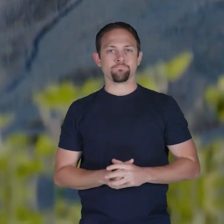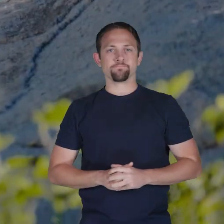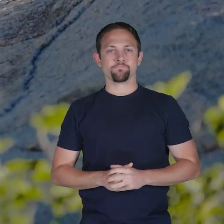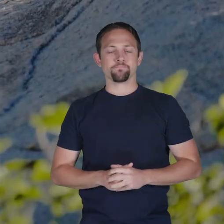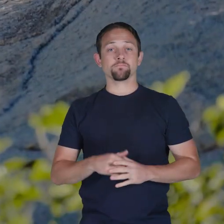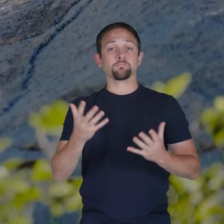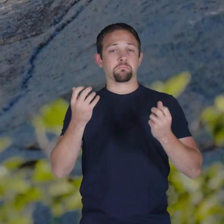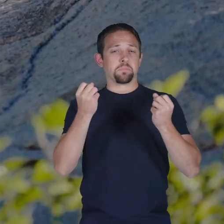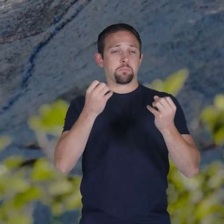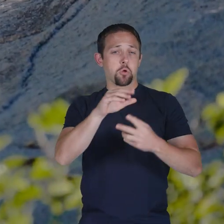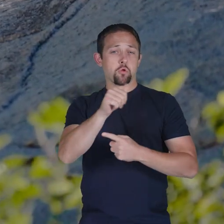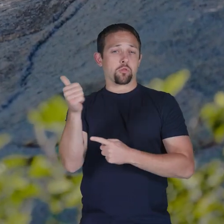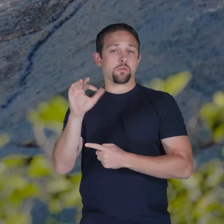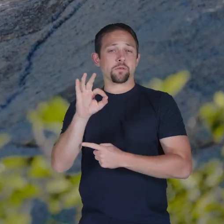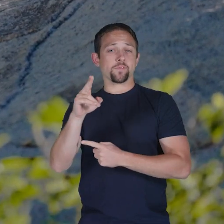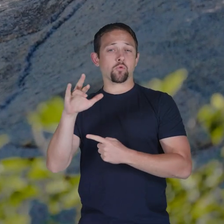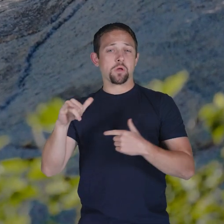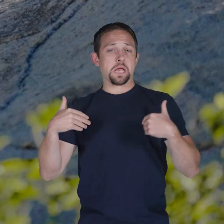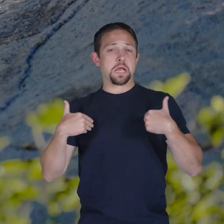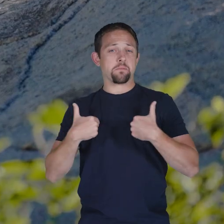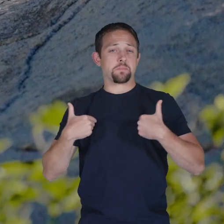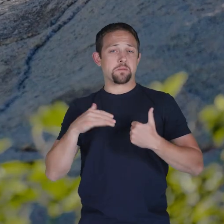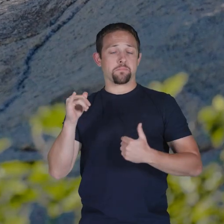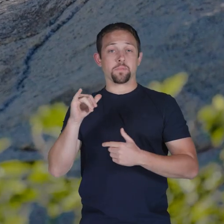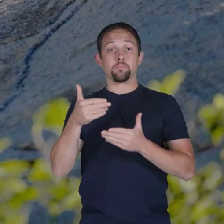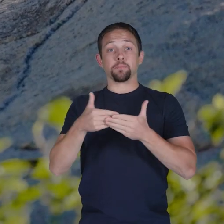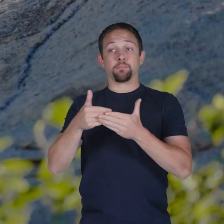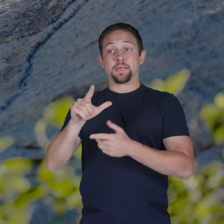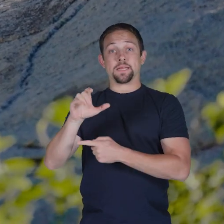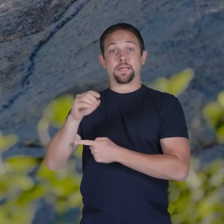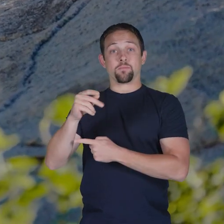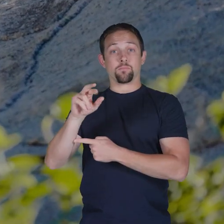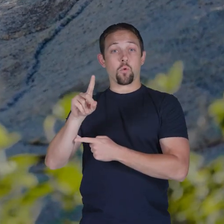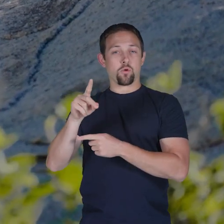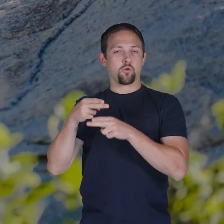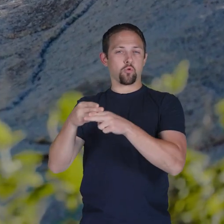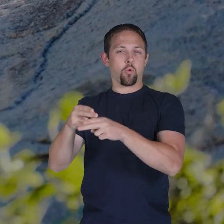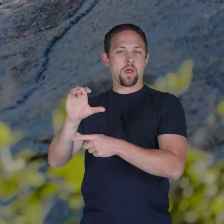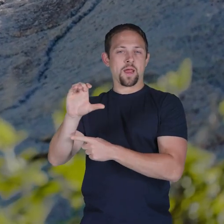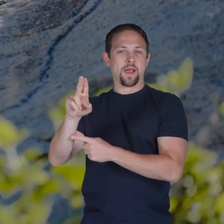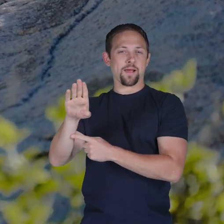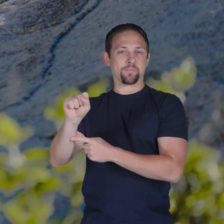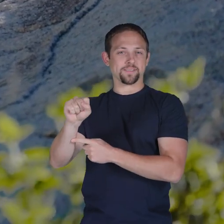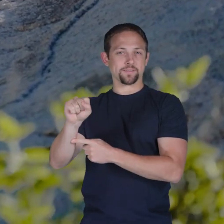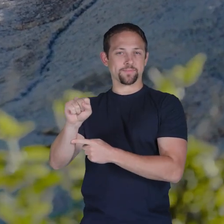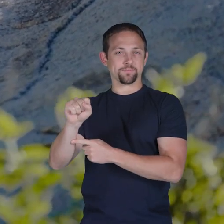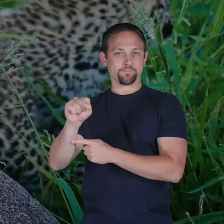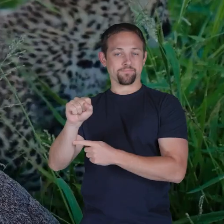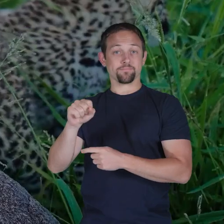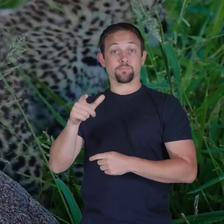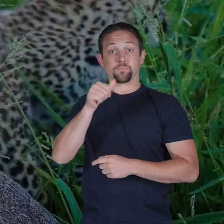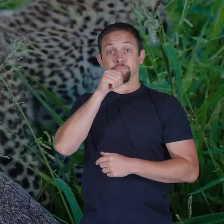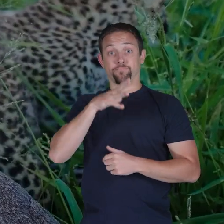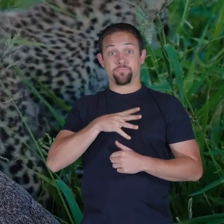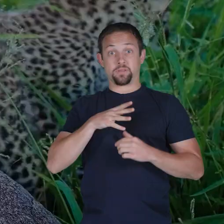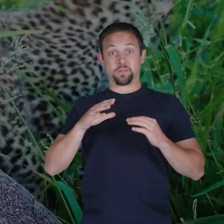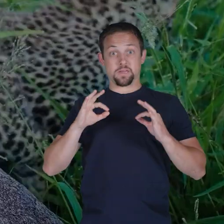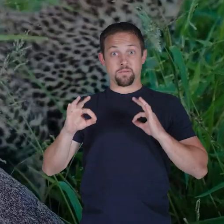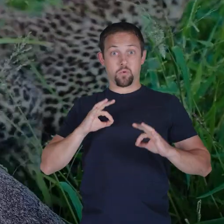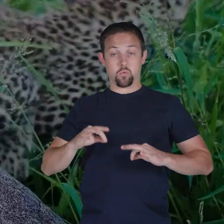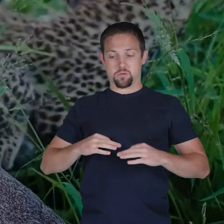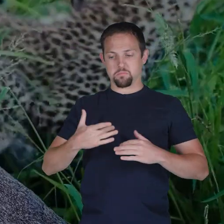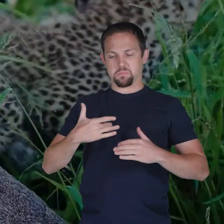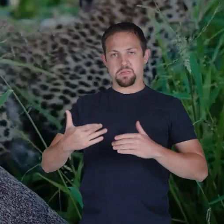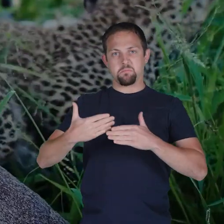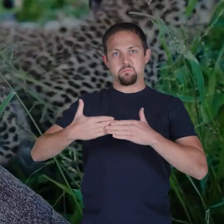like many other furry mammals baby leopards are called cubs a female leopard